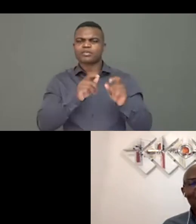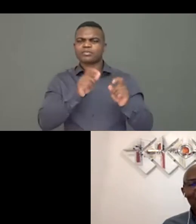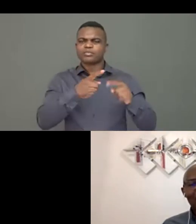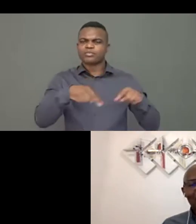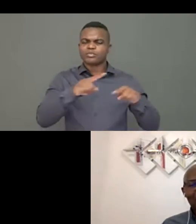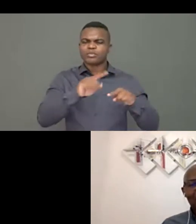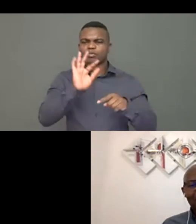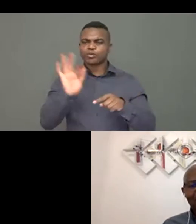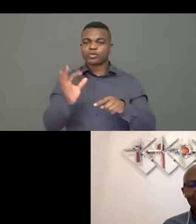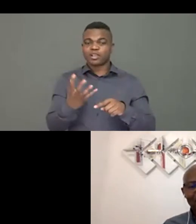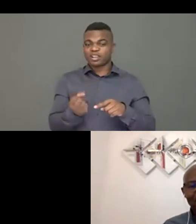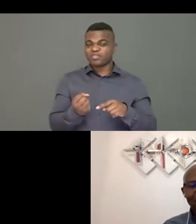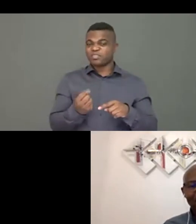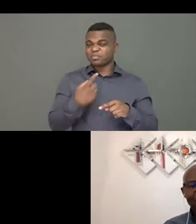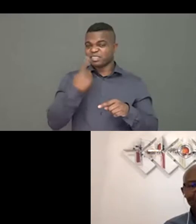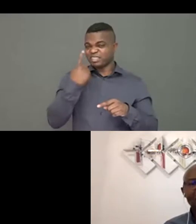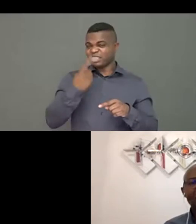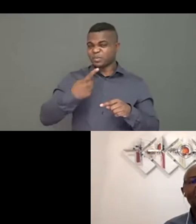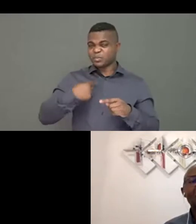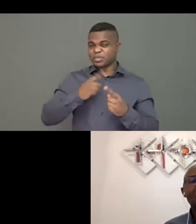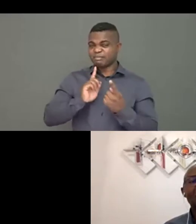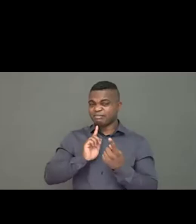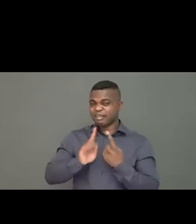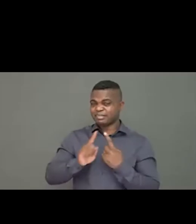over to Hazel now because there's a there's a poll to be done.